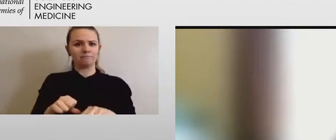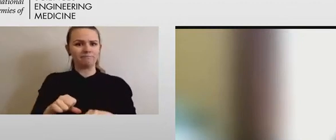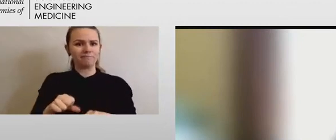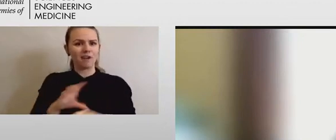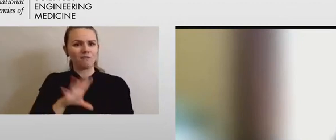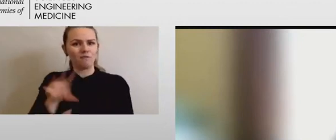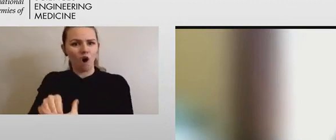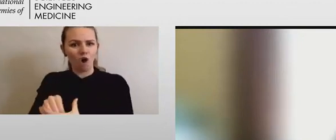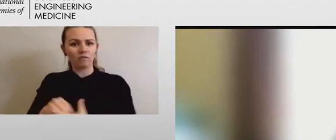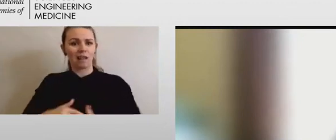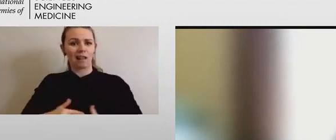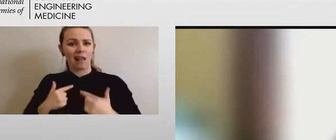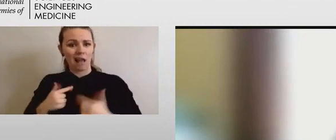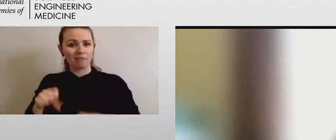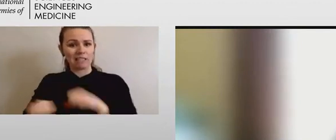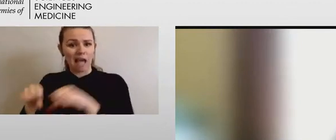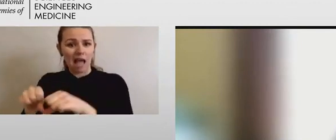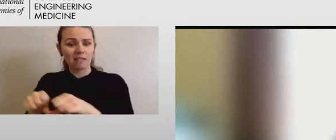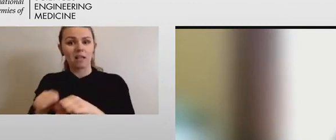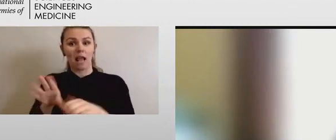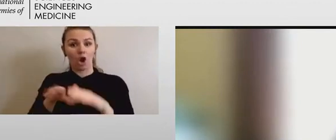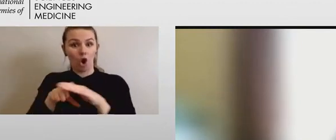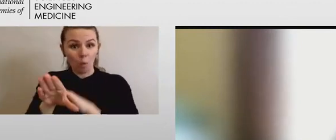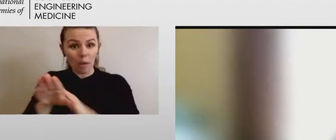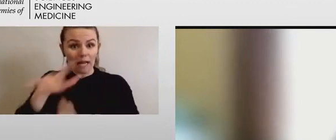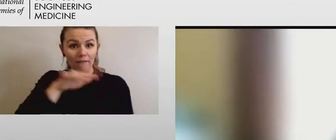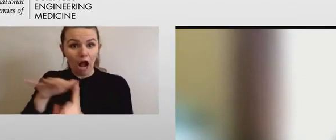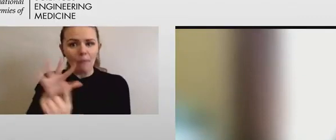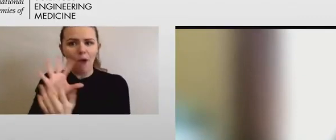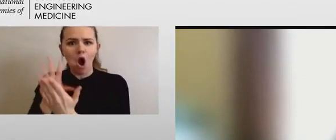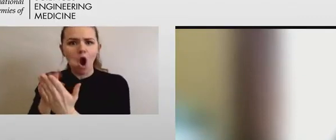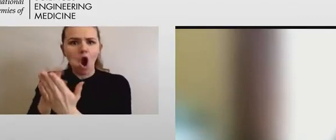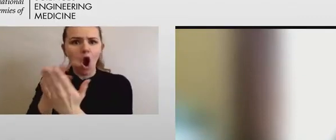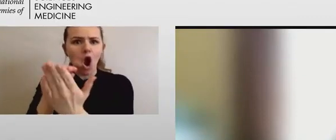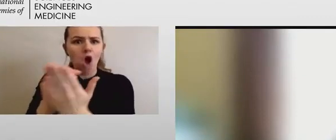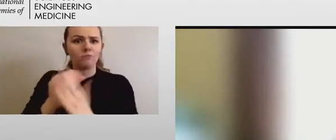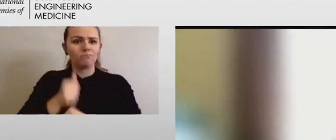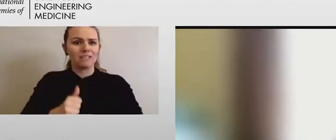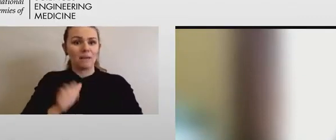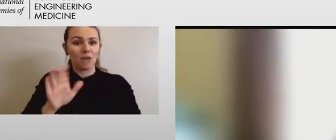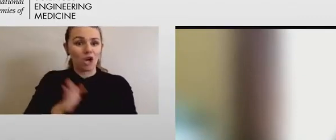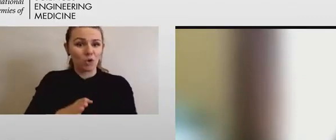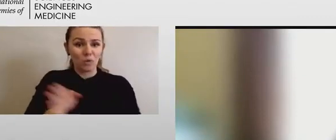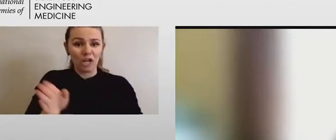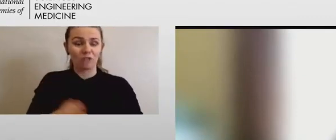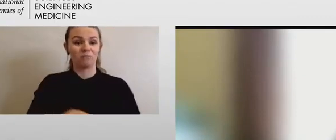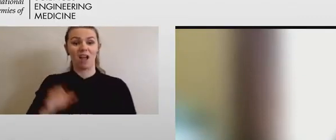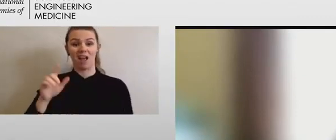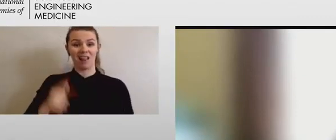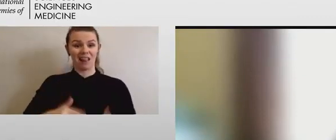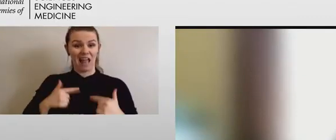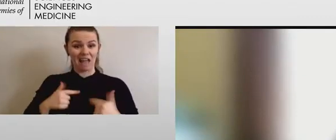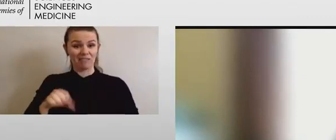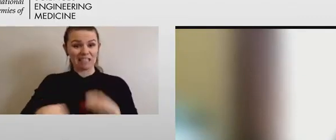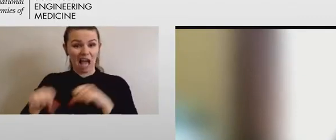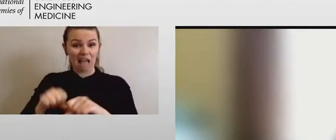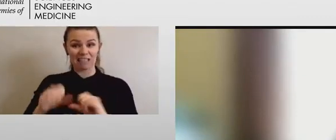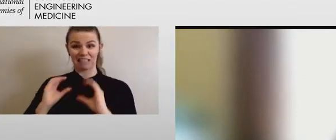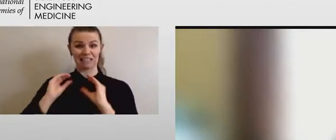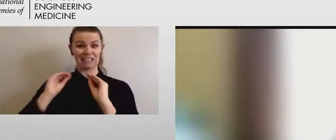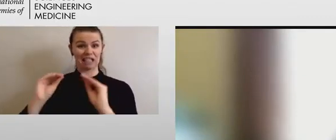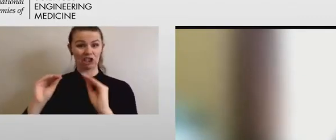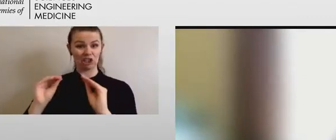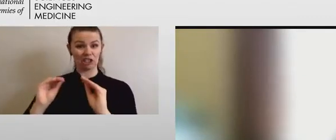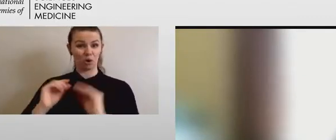are created. The whole pedagogy of the life sciences and medicine are really